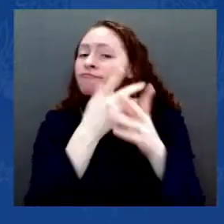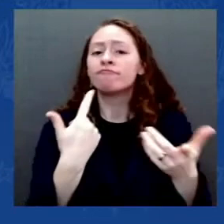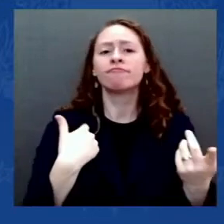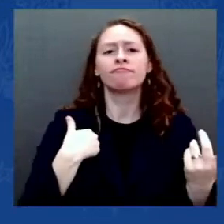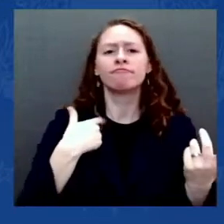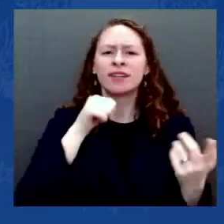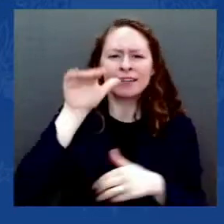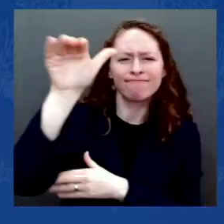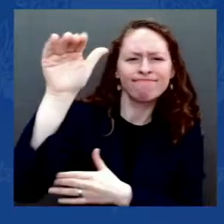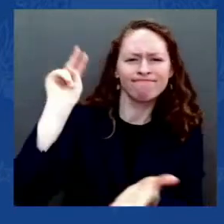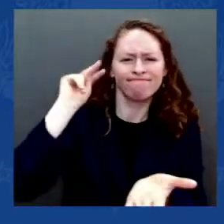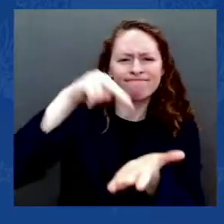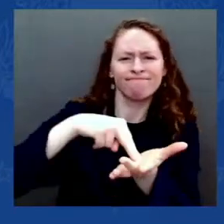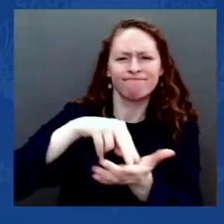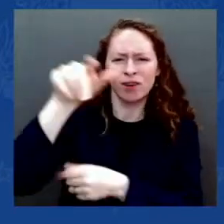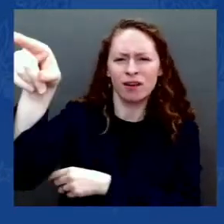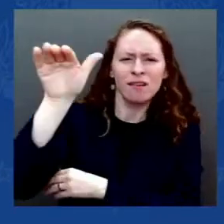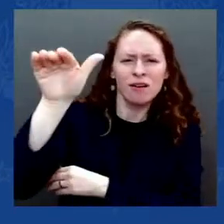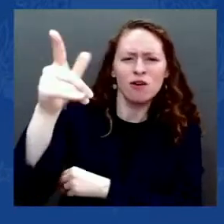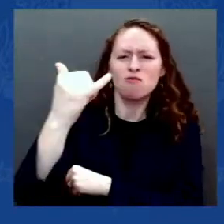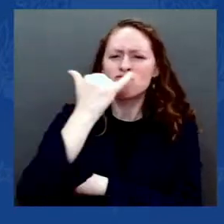and fail.